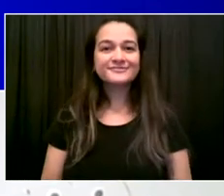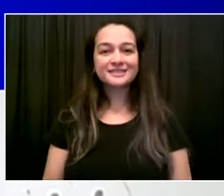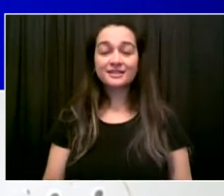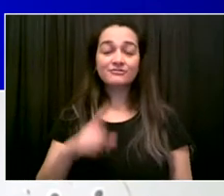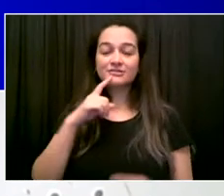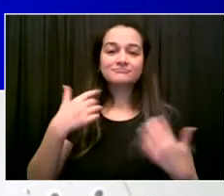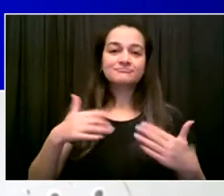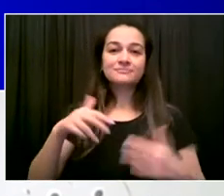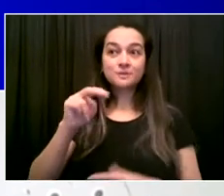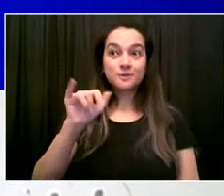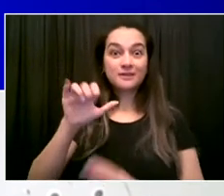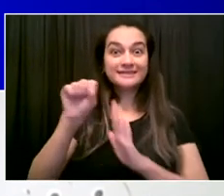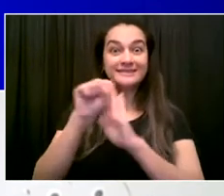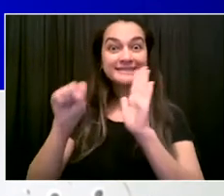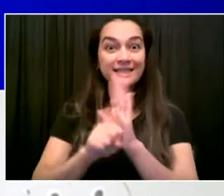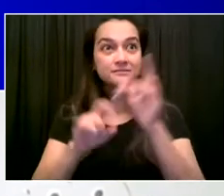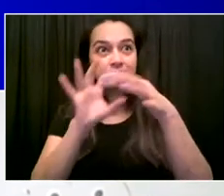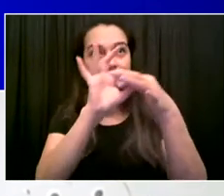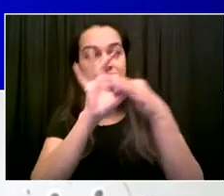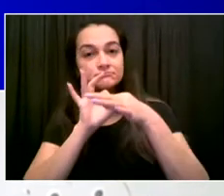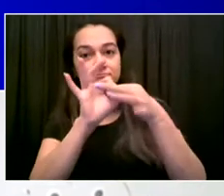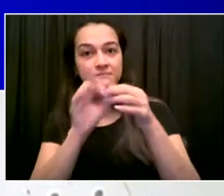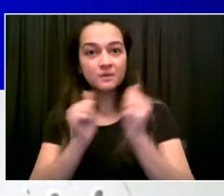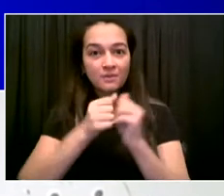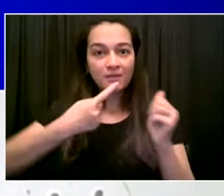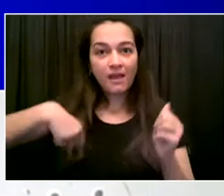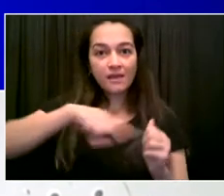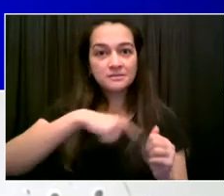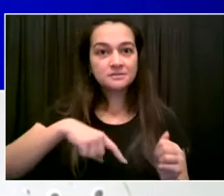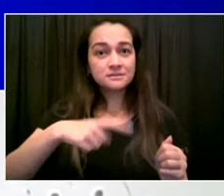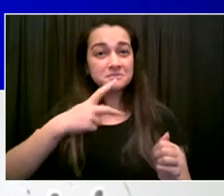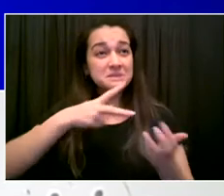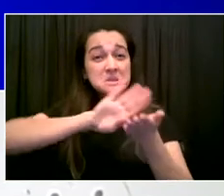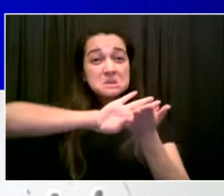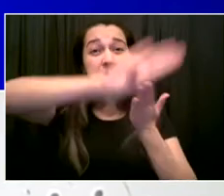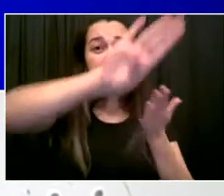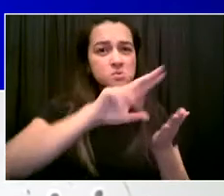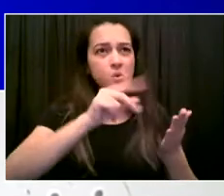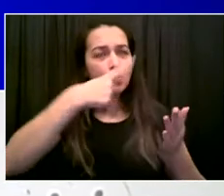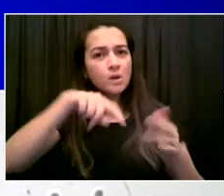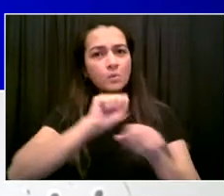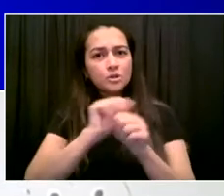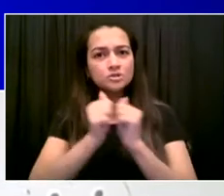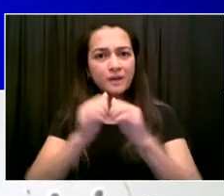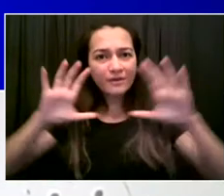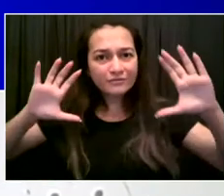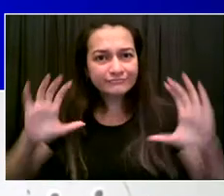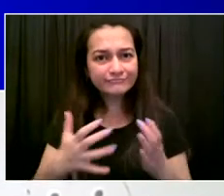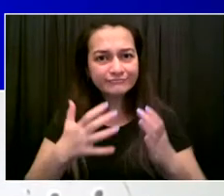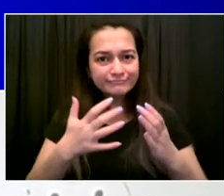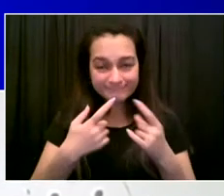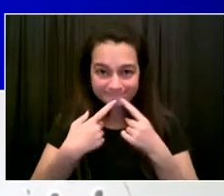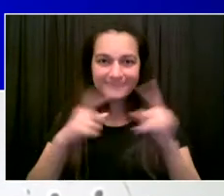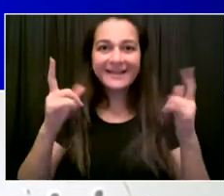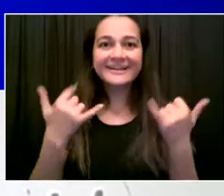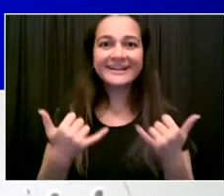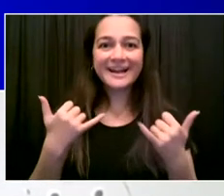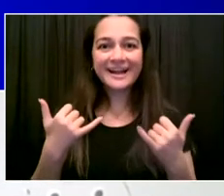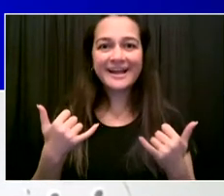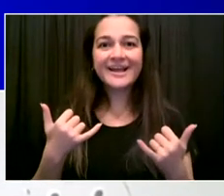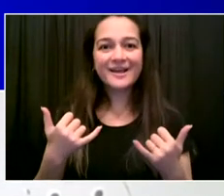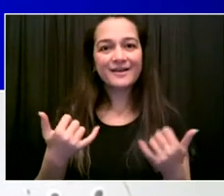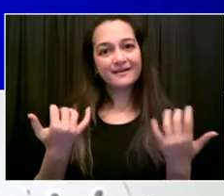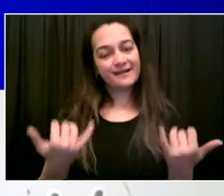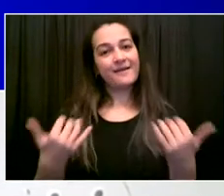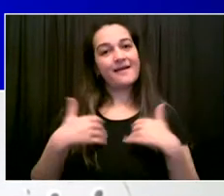of documentation status. And whether someone had an ID or didn't before, now there's something there for everyone. So, thank you for